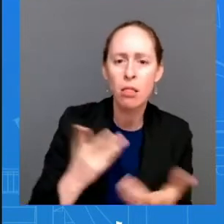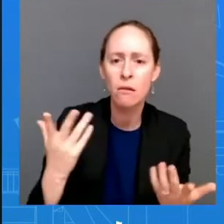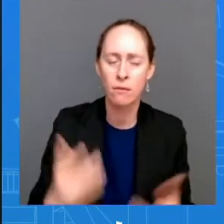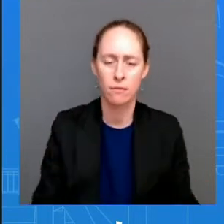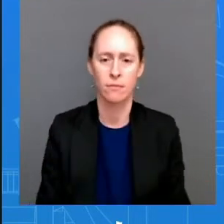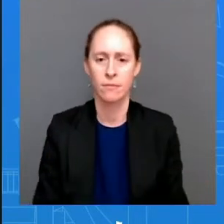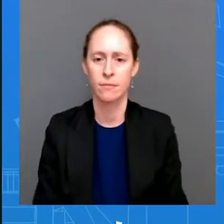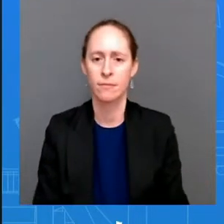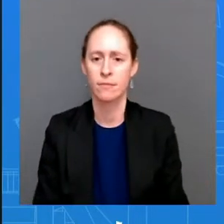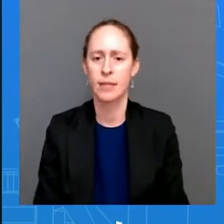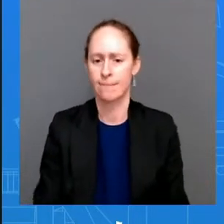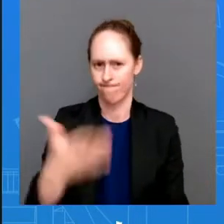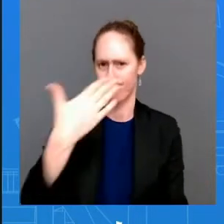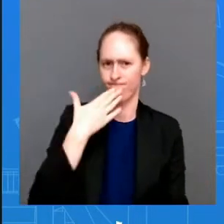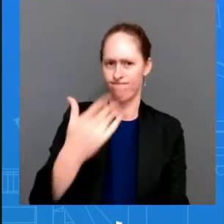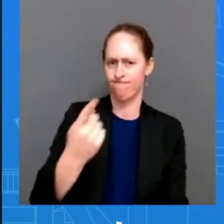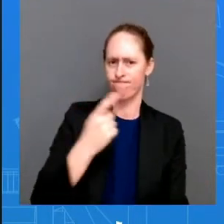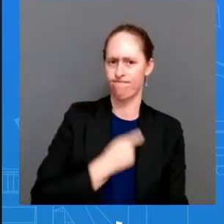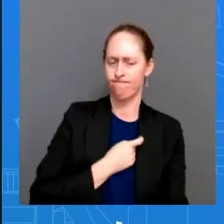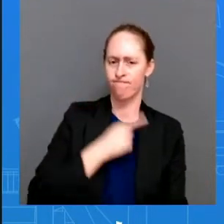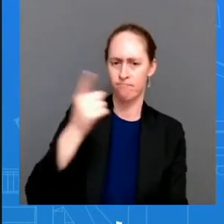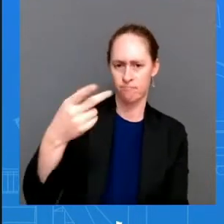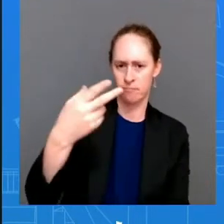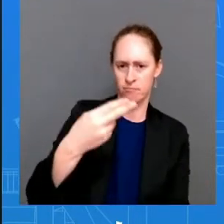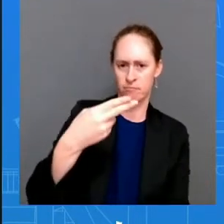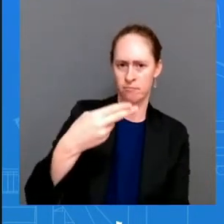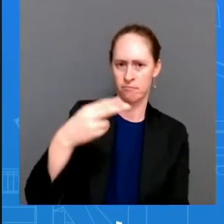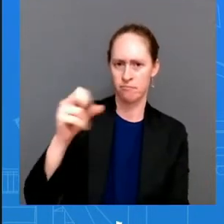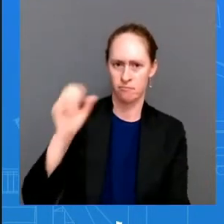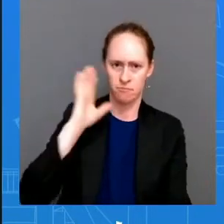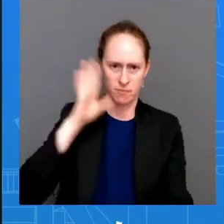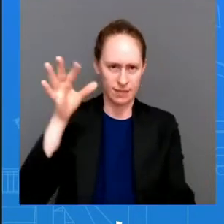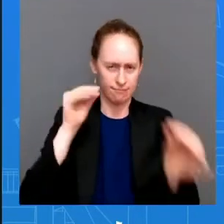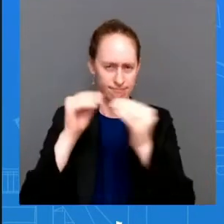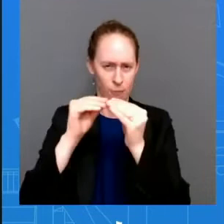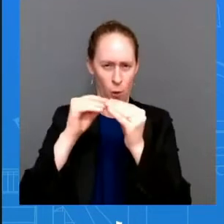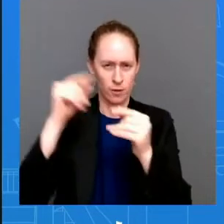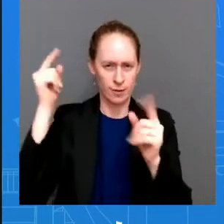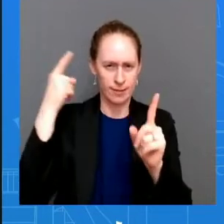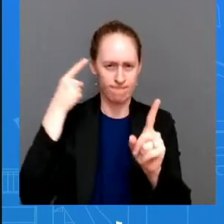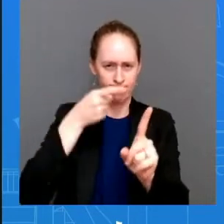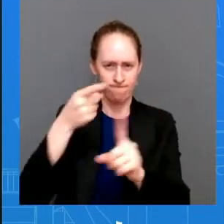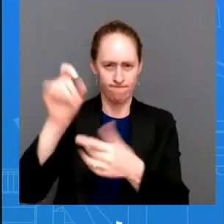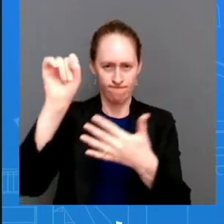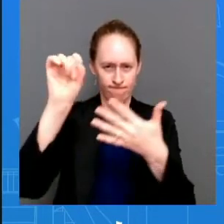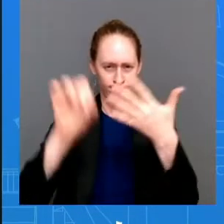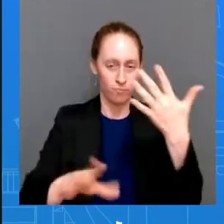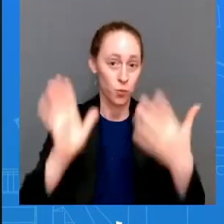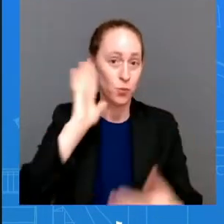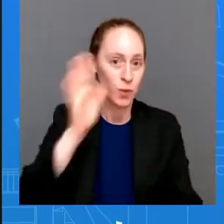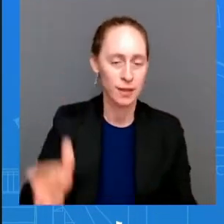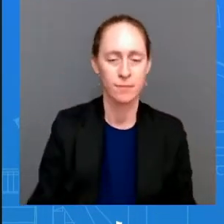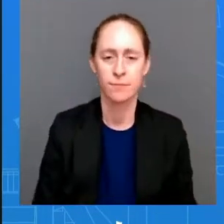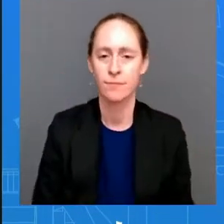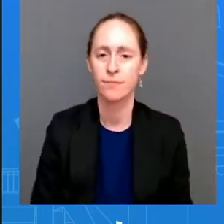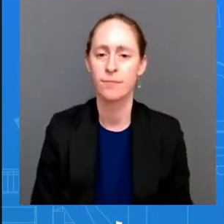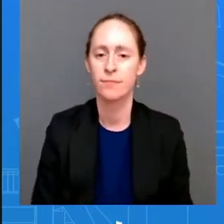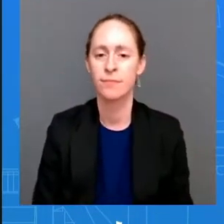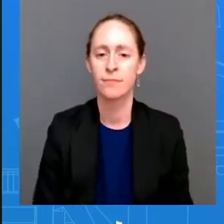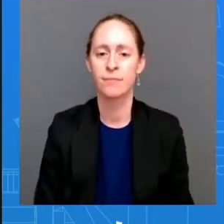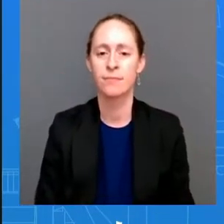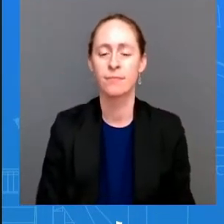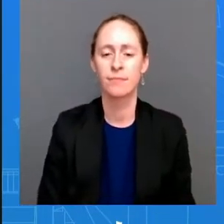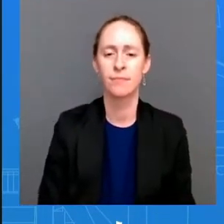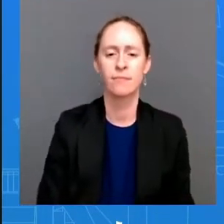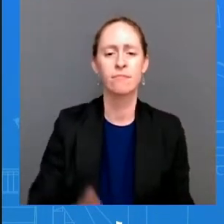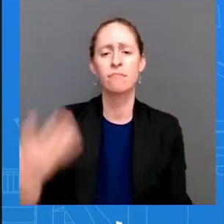could look like and the timeline as you're asking me um and which would generally target again low-income women served by medicaid and help cover